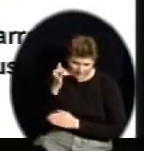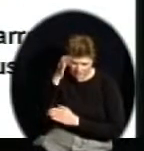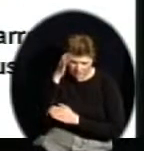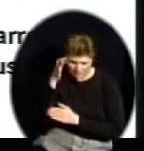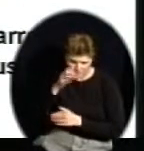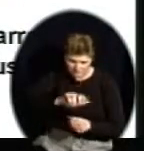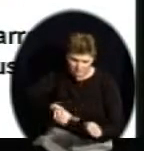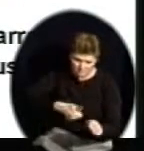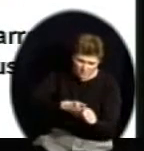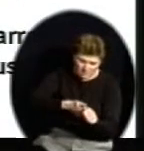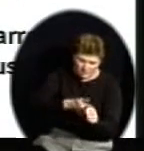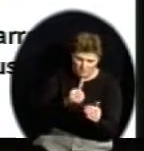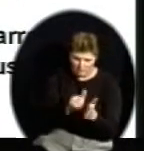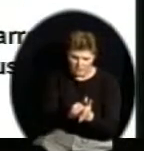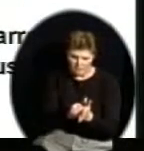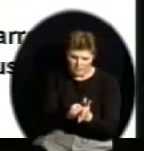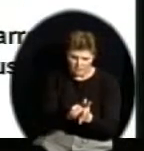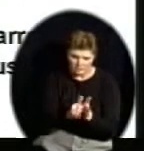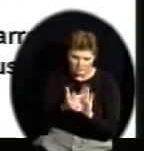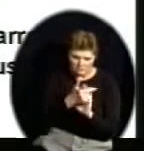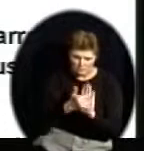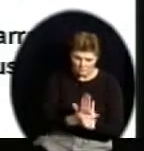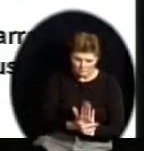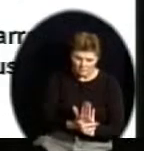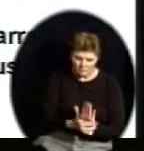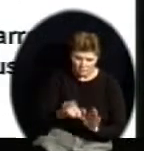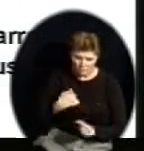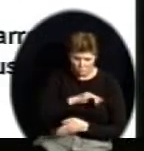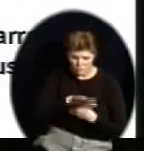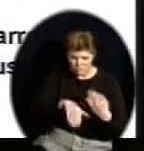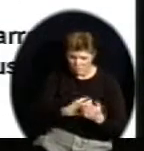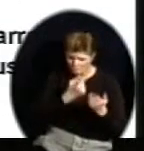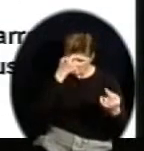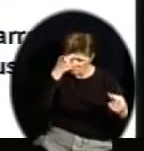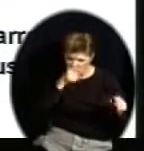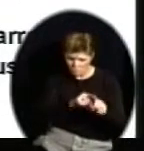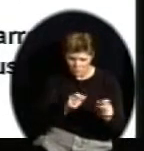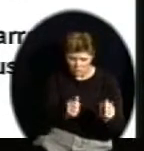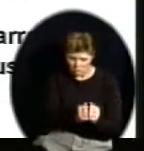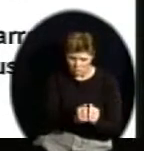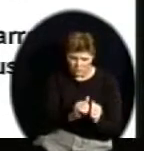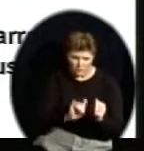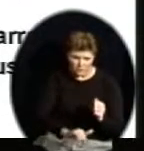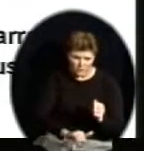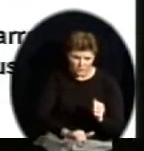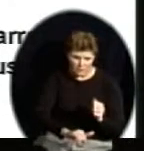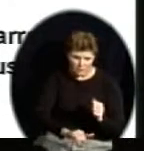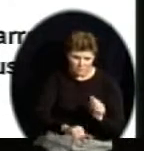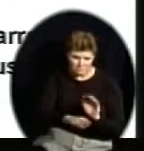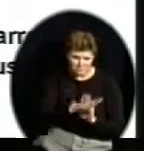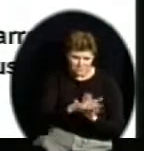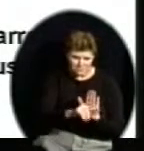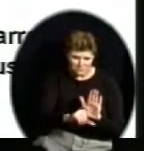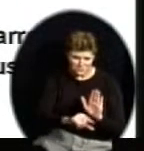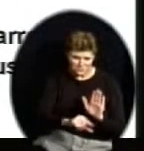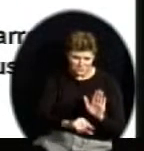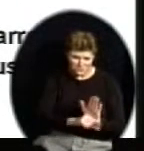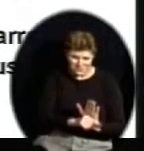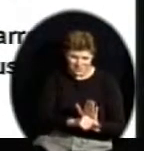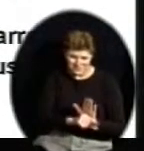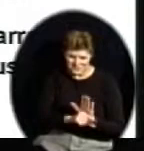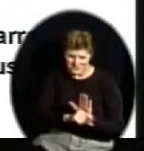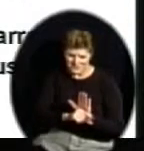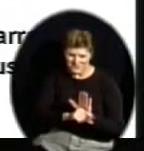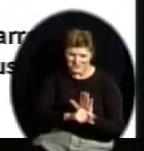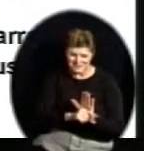very laudable and important premises that all of us espouse and agree with, as we look at certainly having all children obtain a high-quality